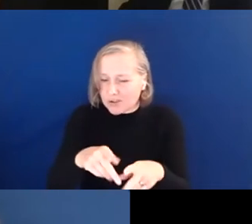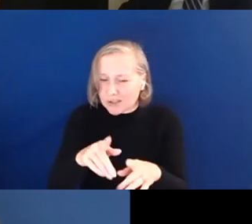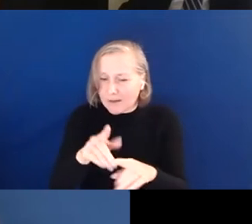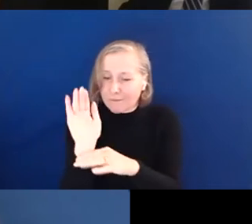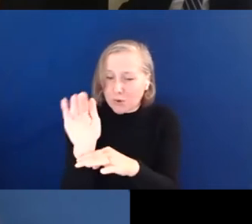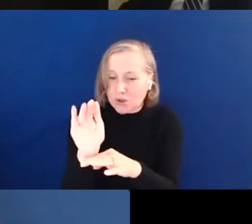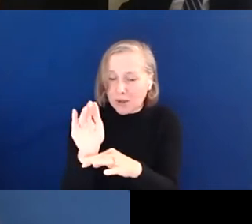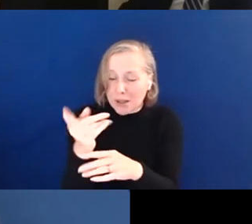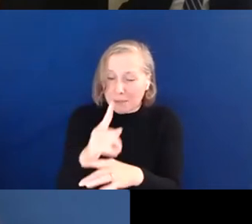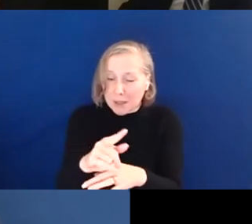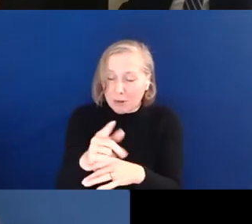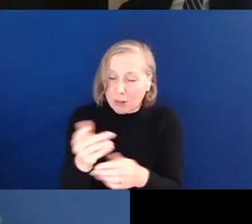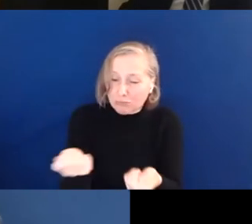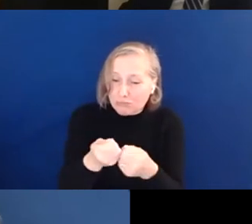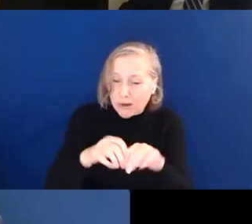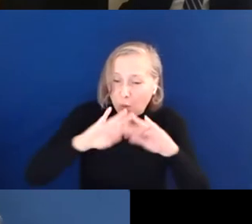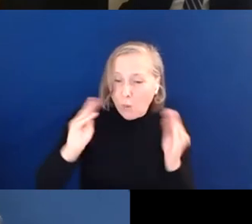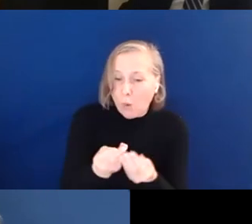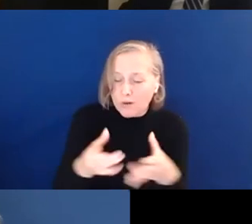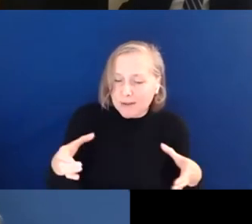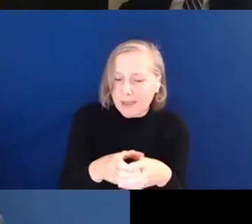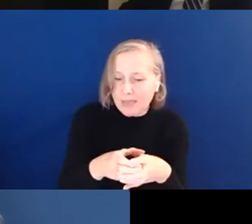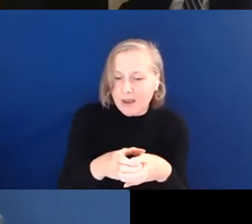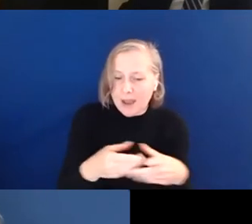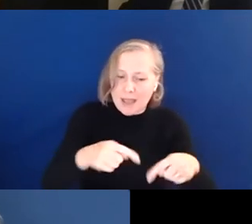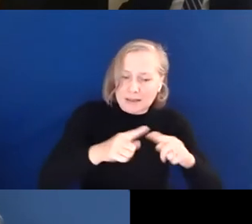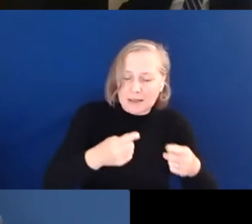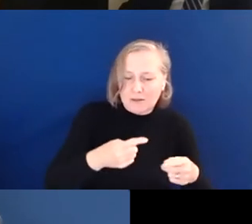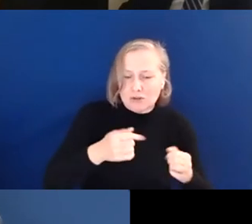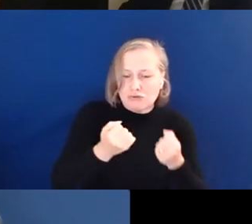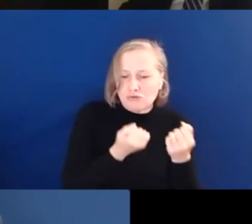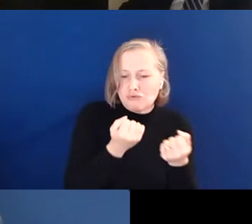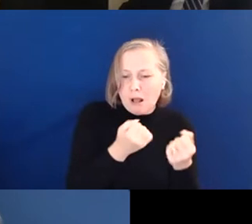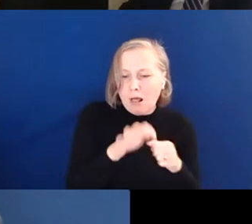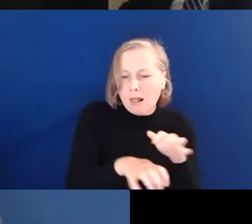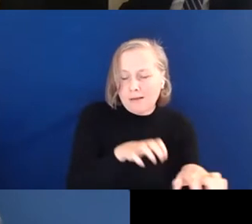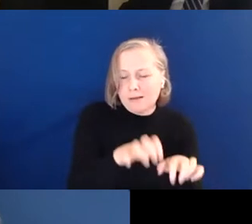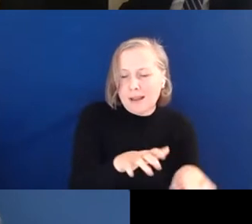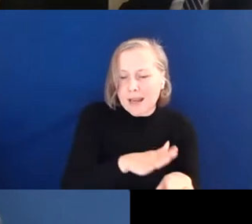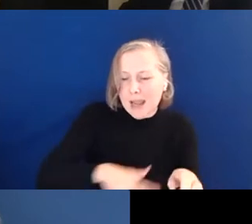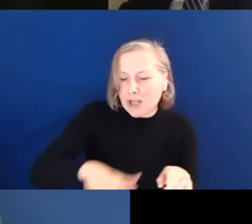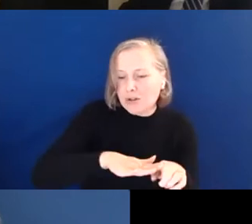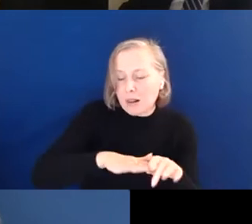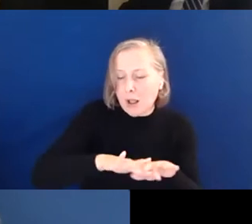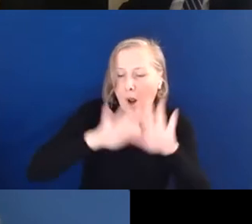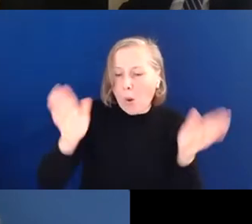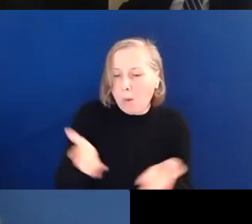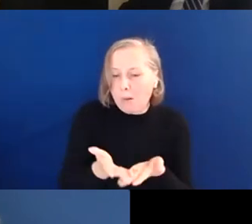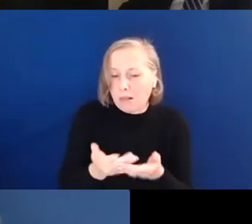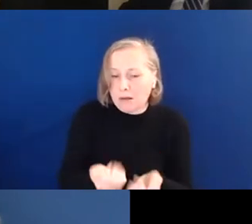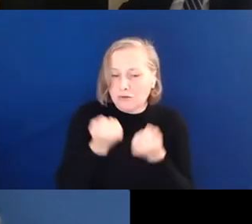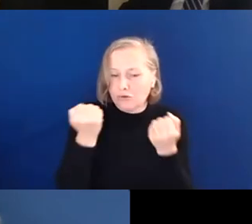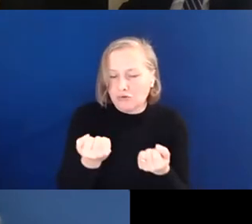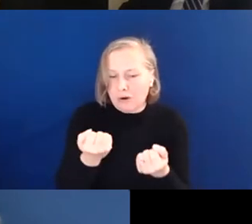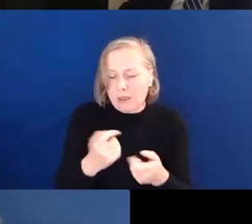that bring everyone together in our different struggles nationally and globally, giving us strength and reinforcing commitments